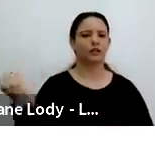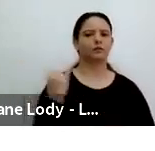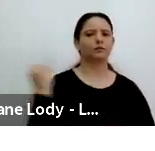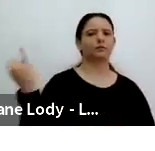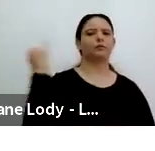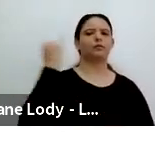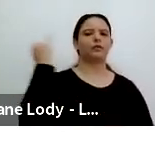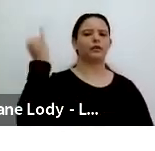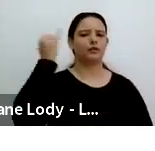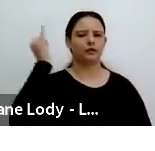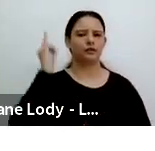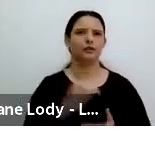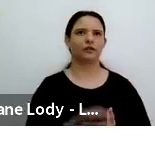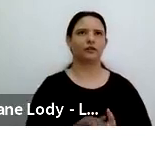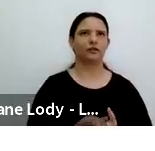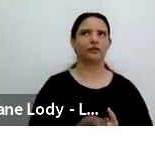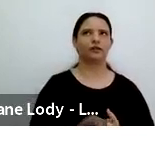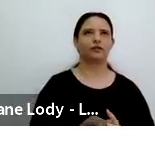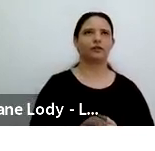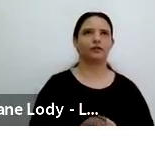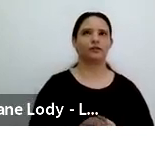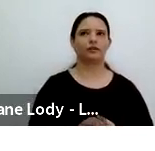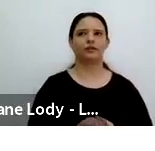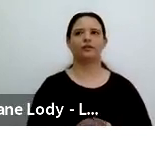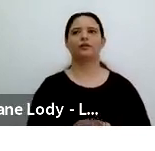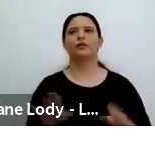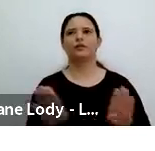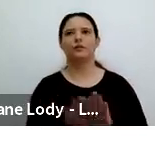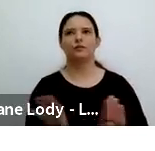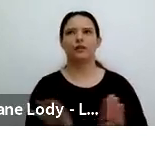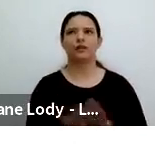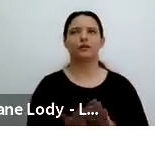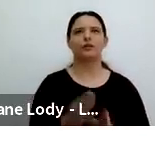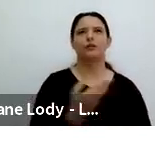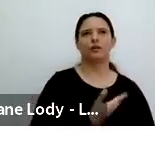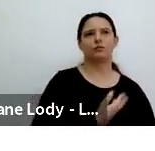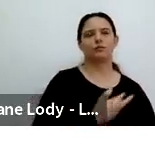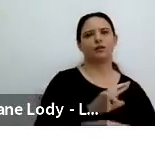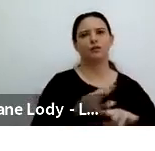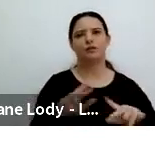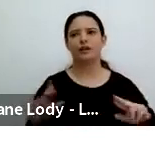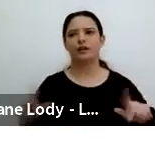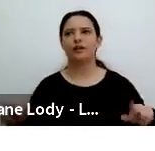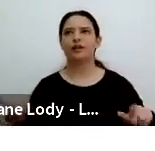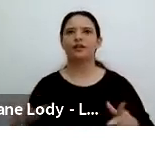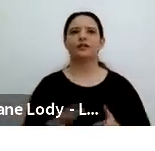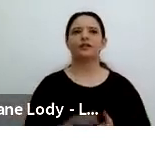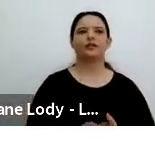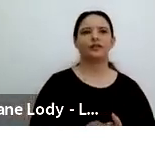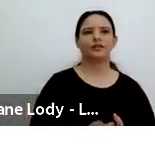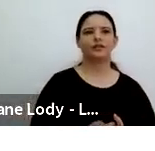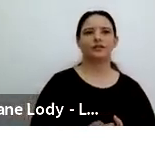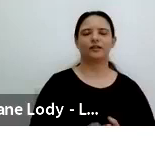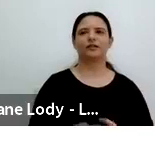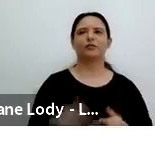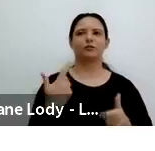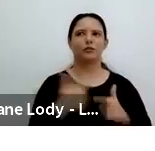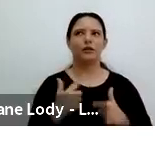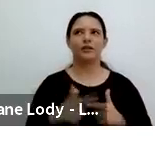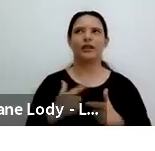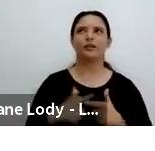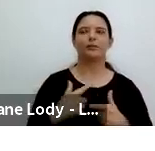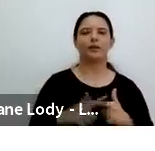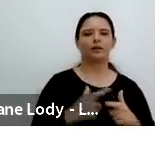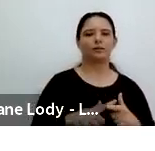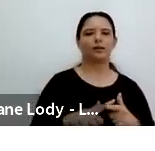that Engstrom and his many colleagues have done. Um, but we have issues with it. For example, if you look at the subject positions on